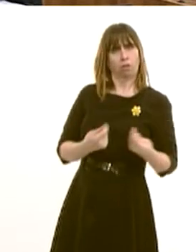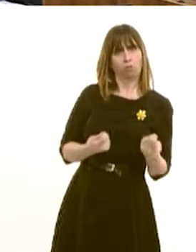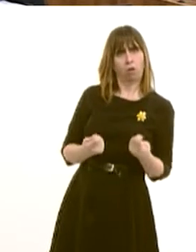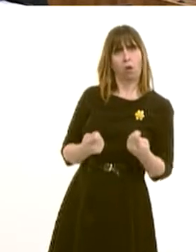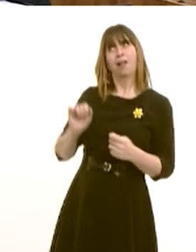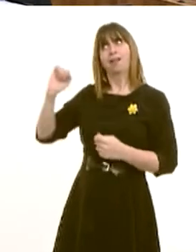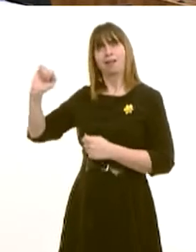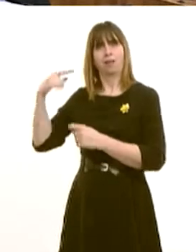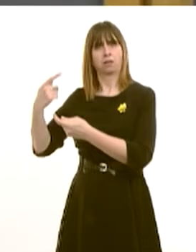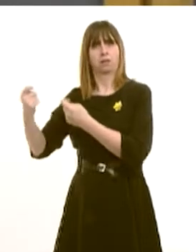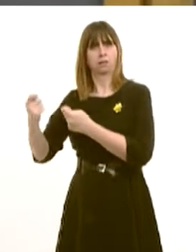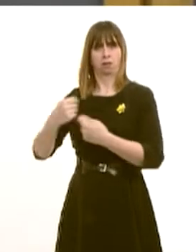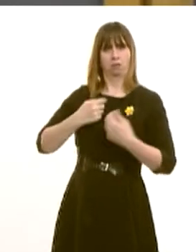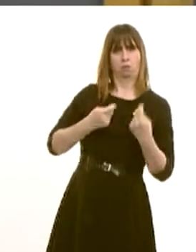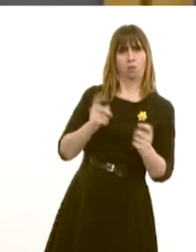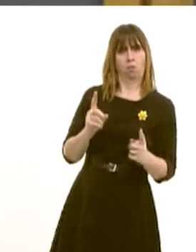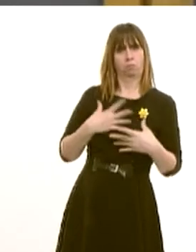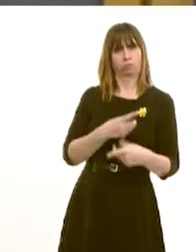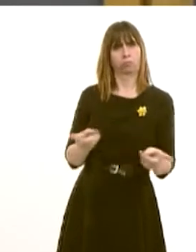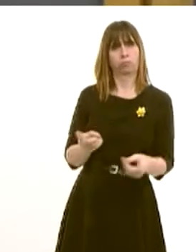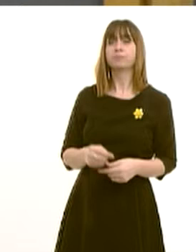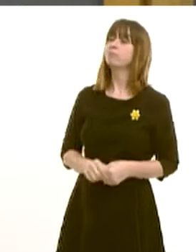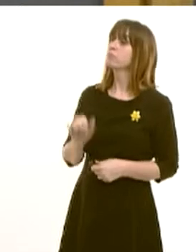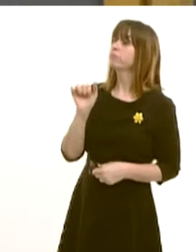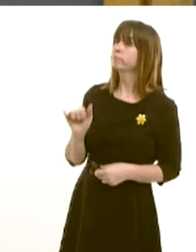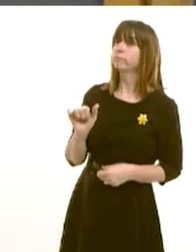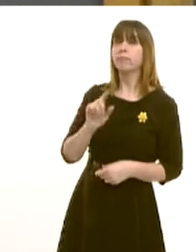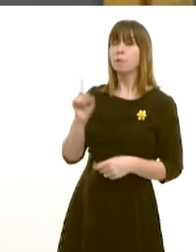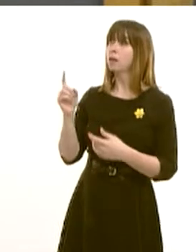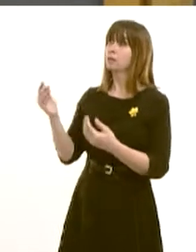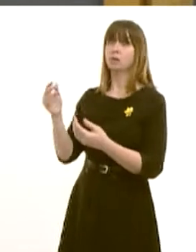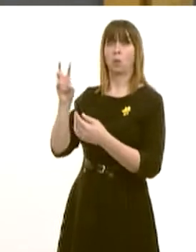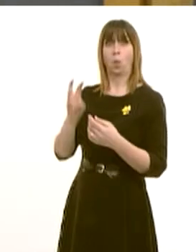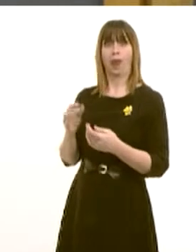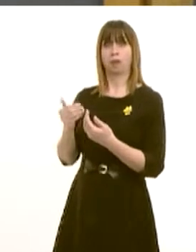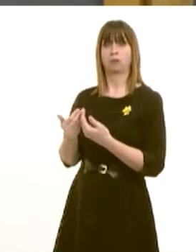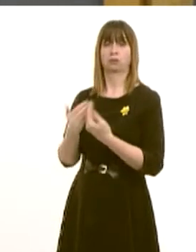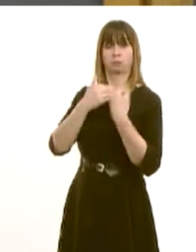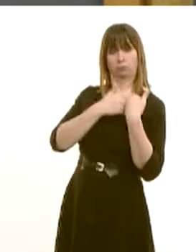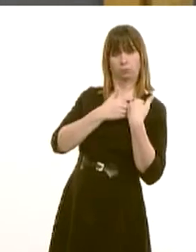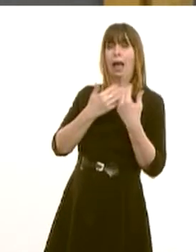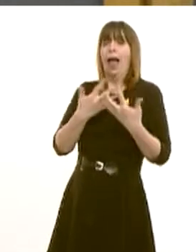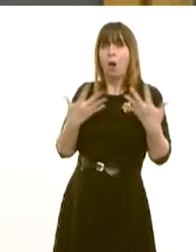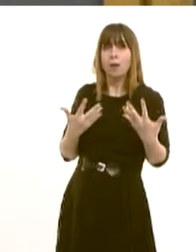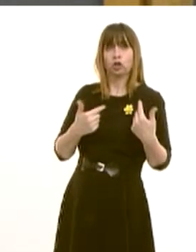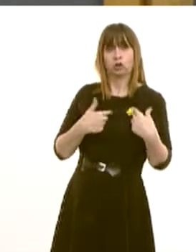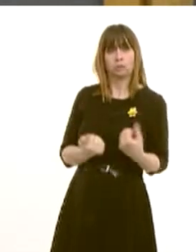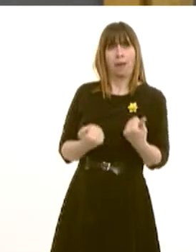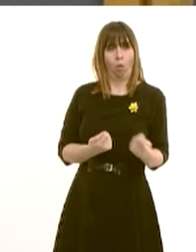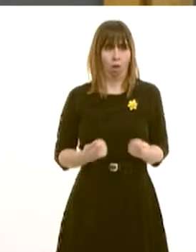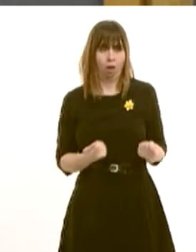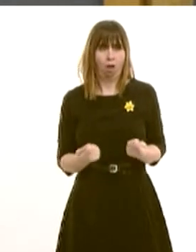would agree with that, First Minister, but the nature and pace of Welsh devolution has been a clear point of division within your party.